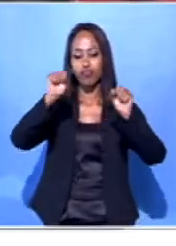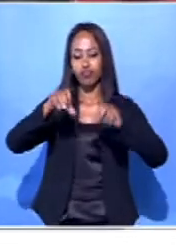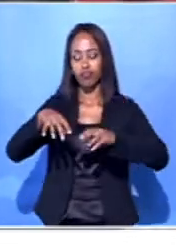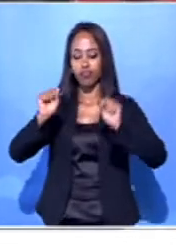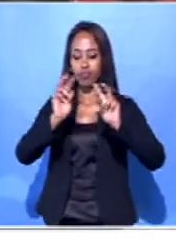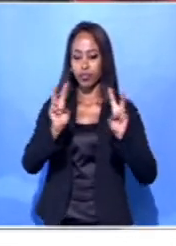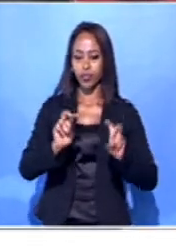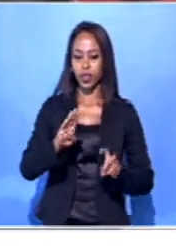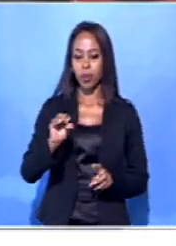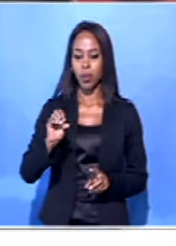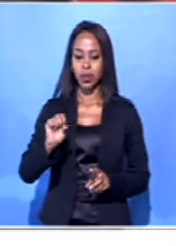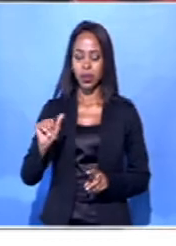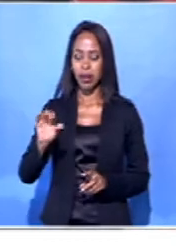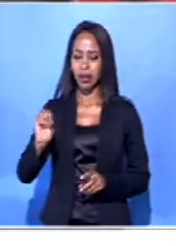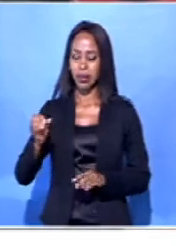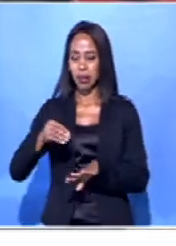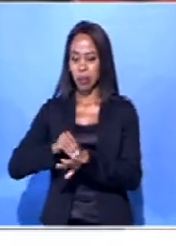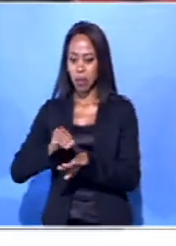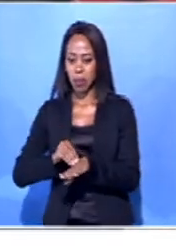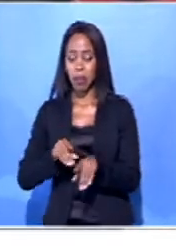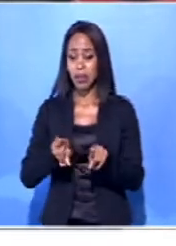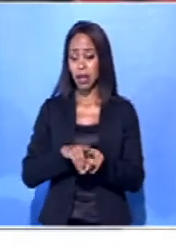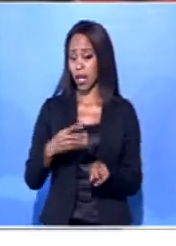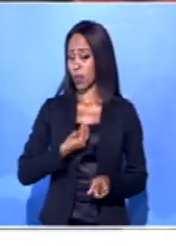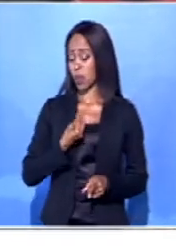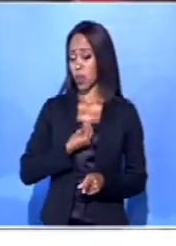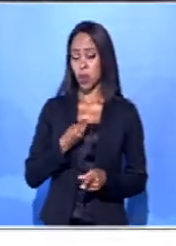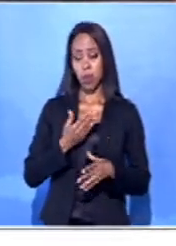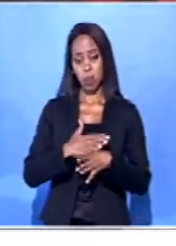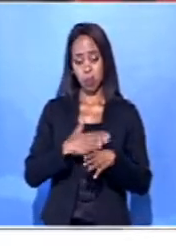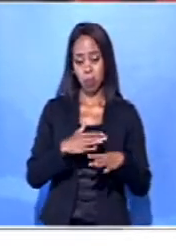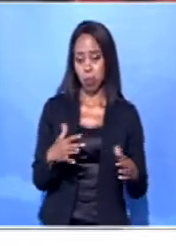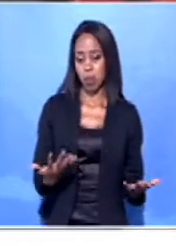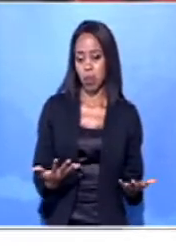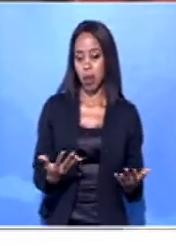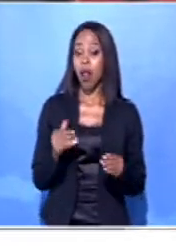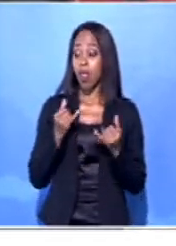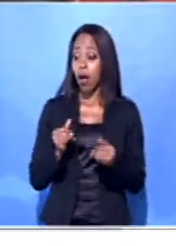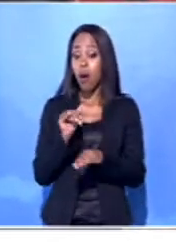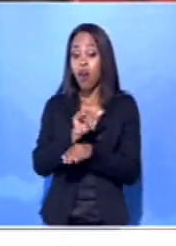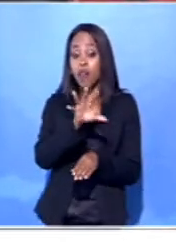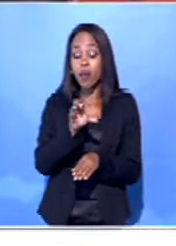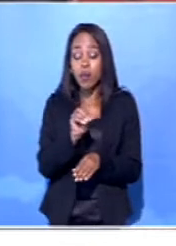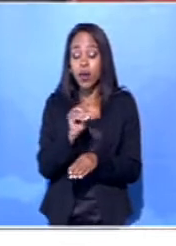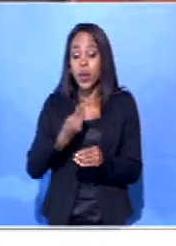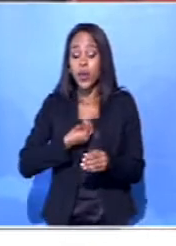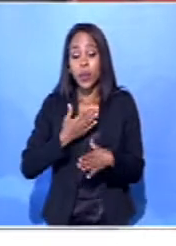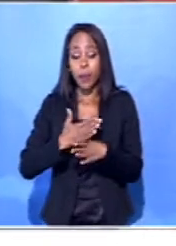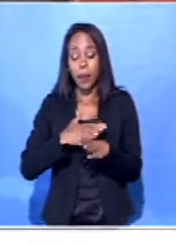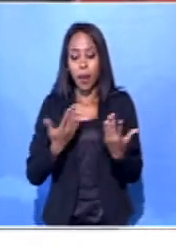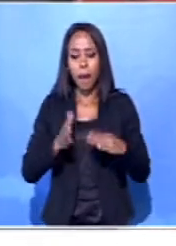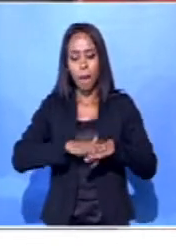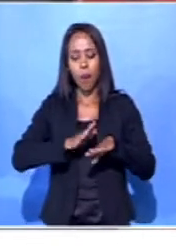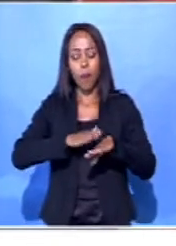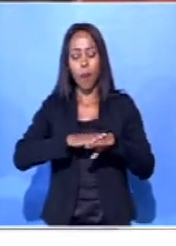and youth unemployment that is above 50% and escalating. In the